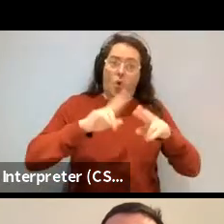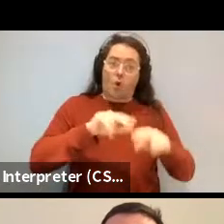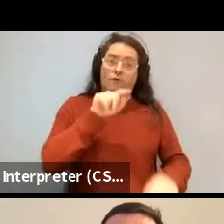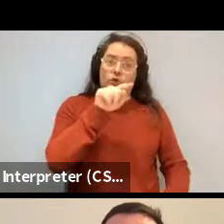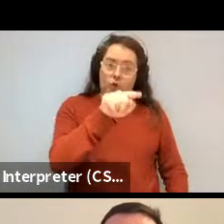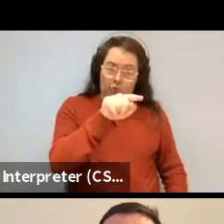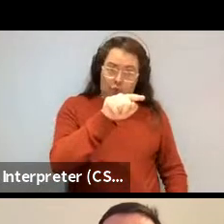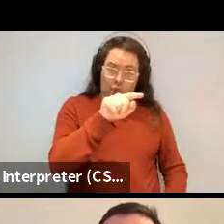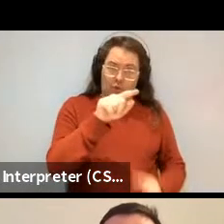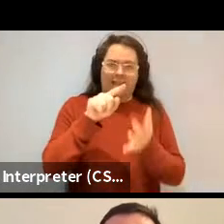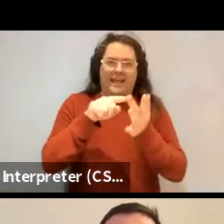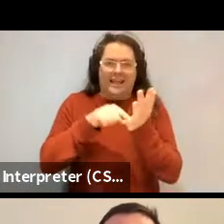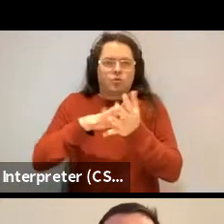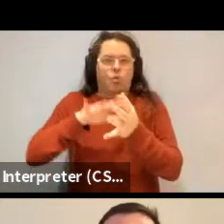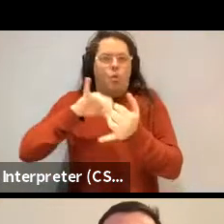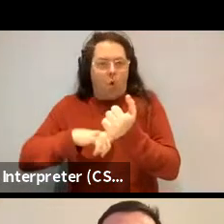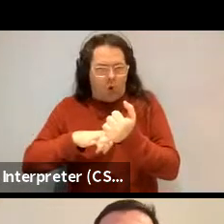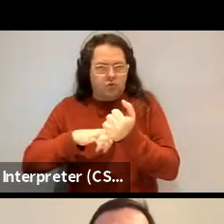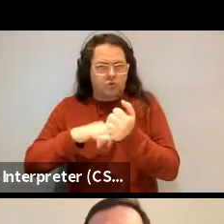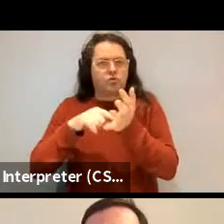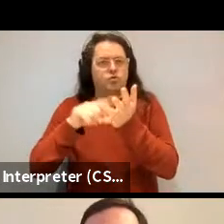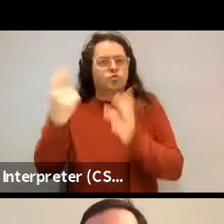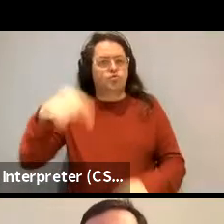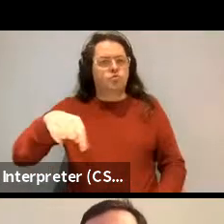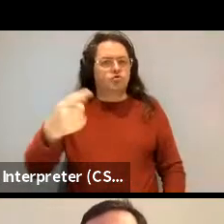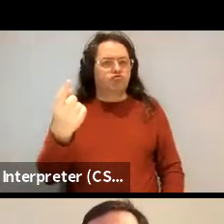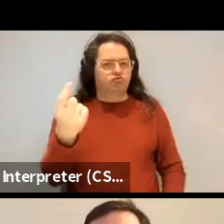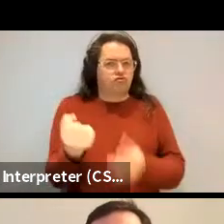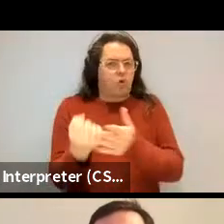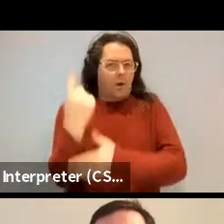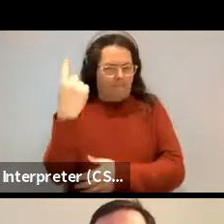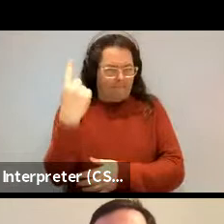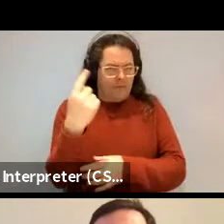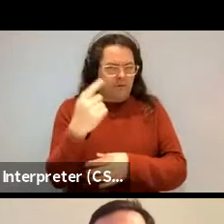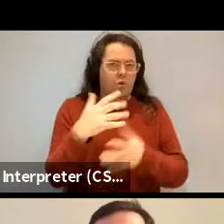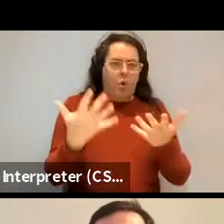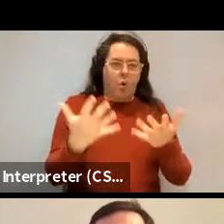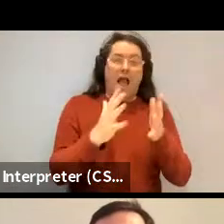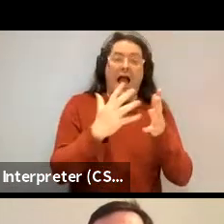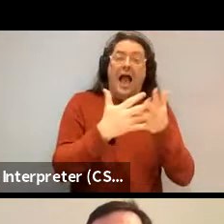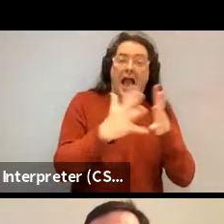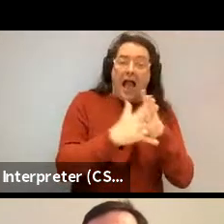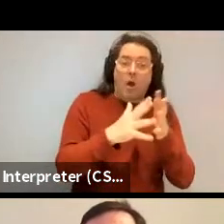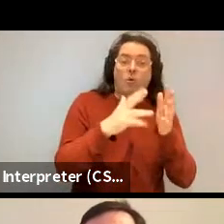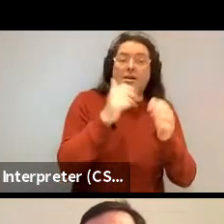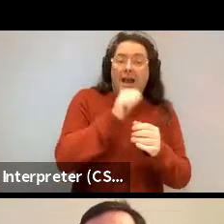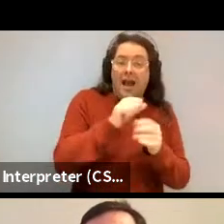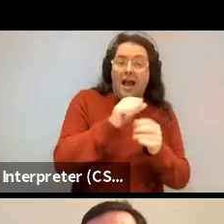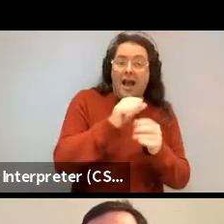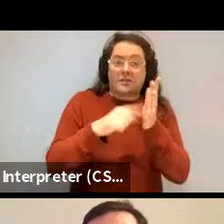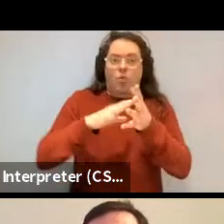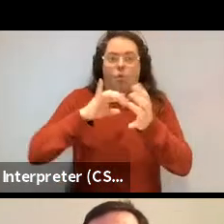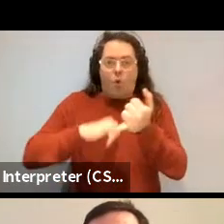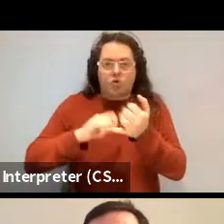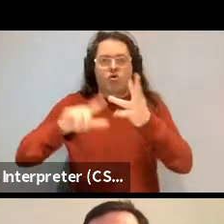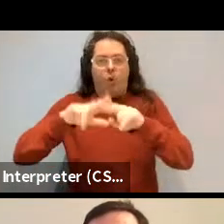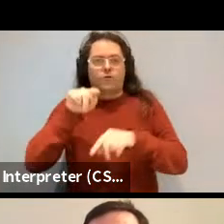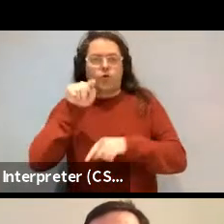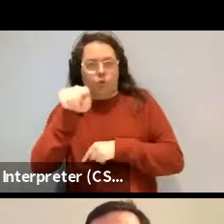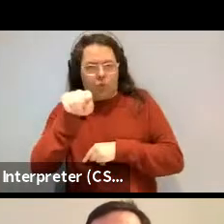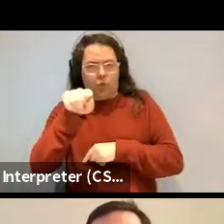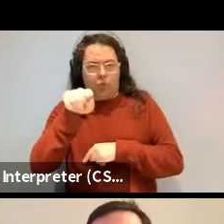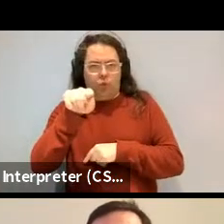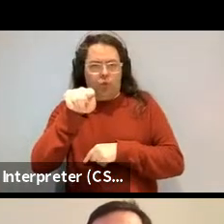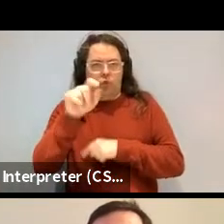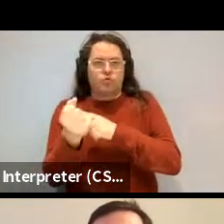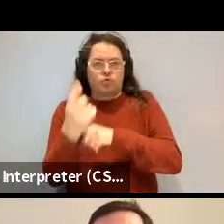to show up. And you can also say how nice it was of you to show up. That is, you can just move, um,